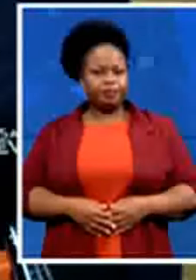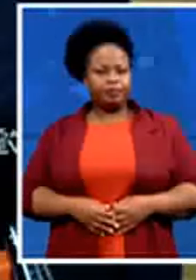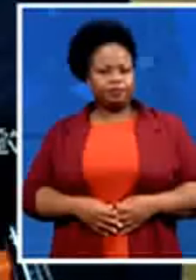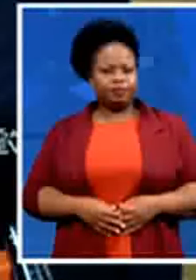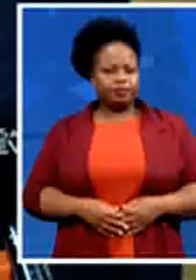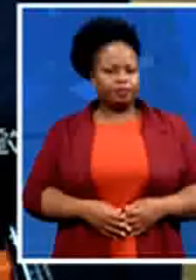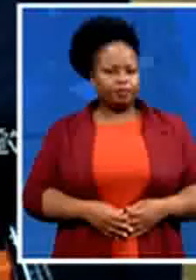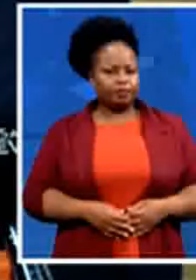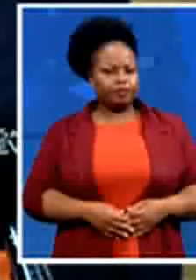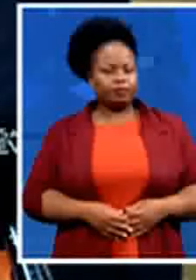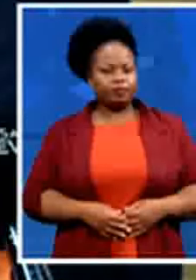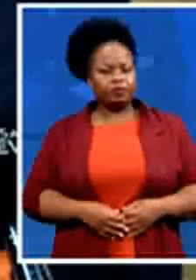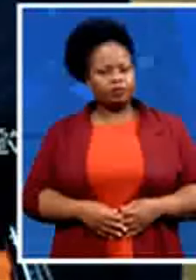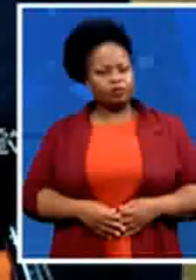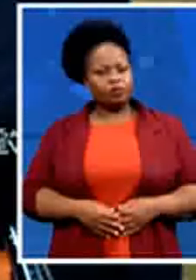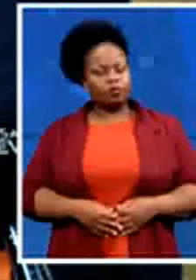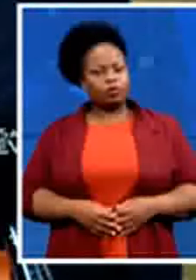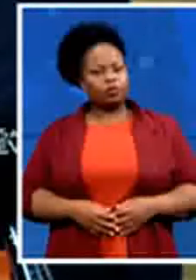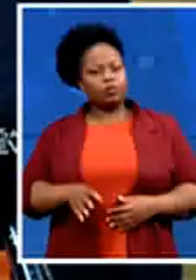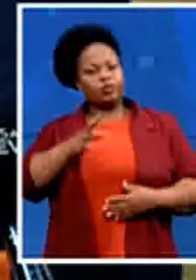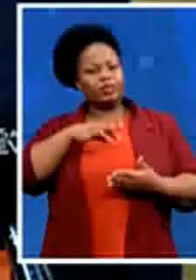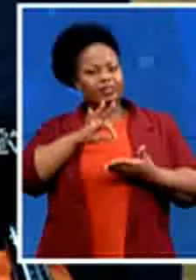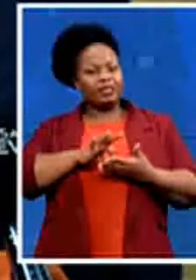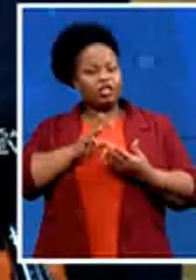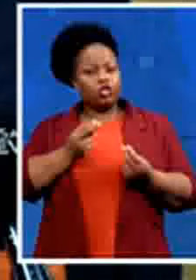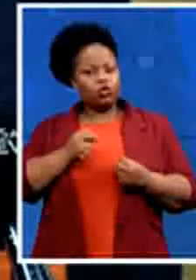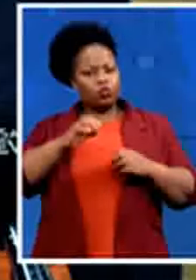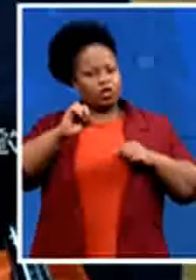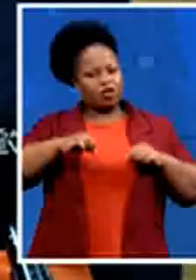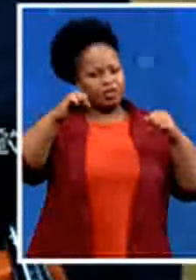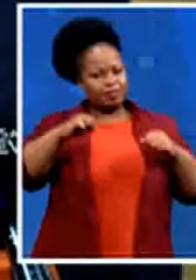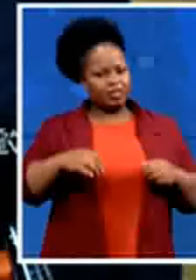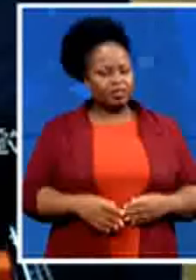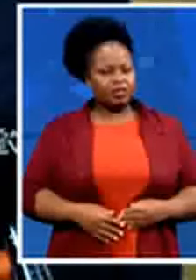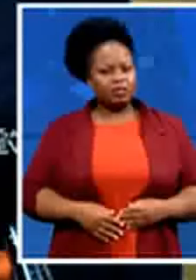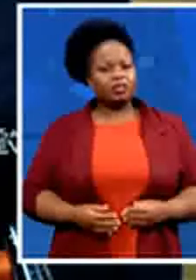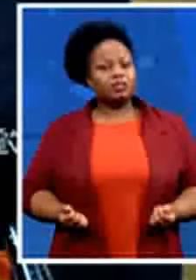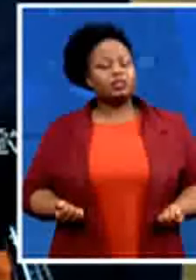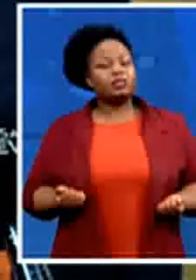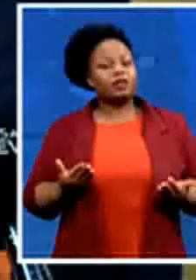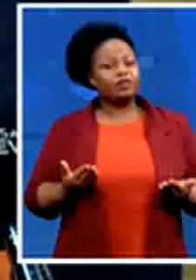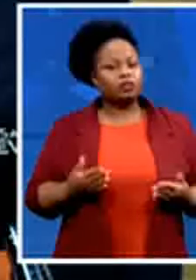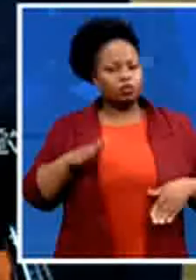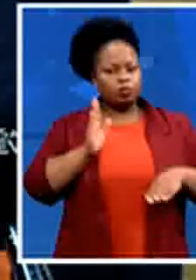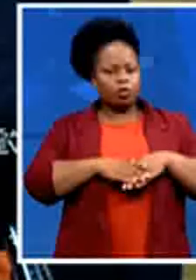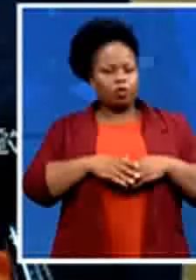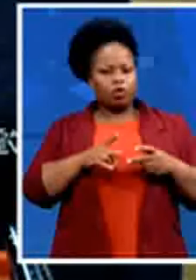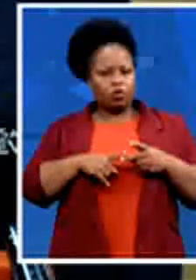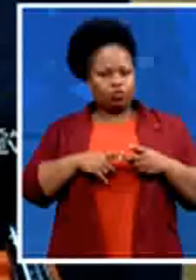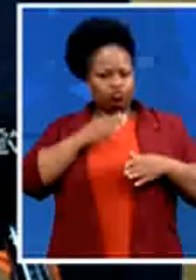which was linking services jobs and infrastructure development